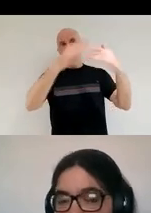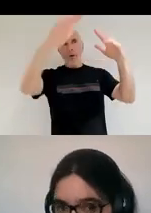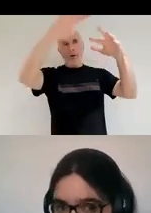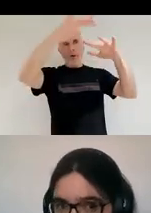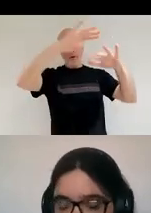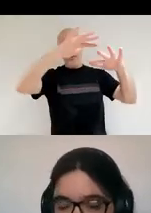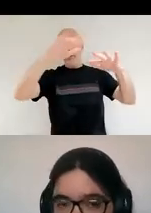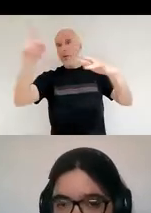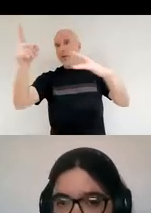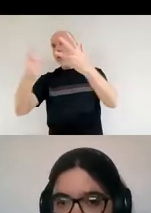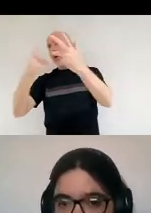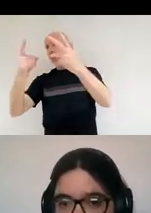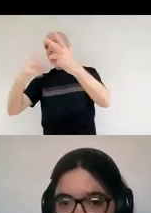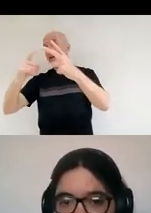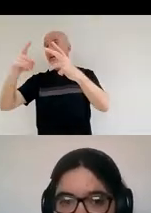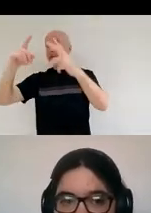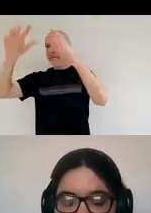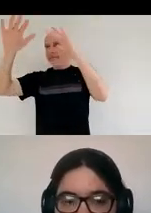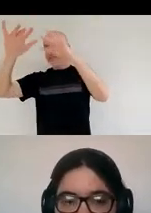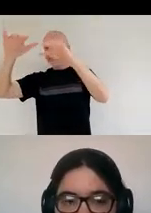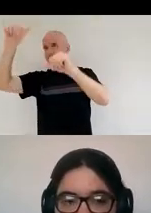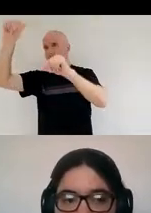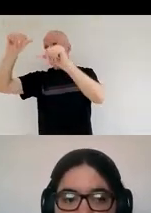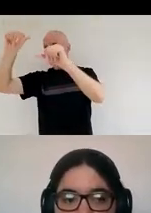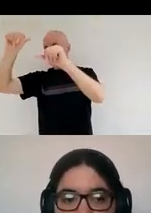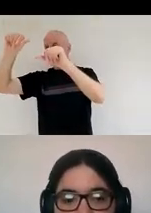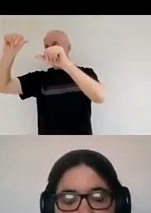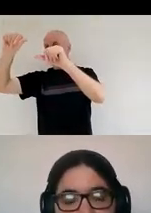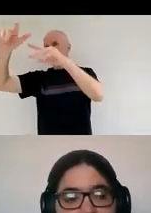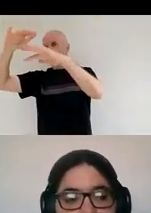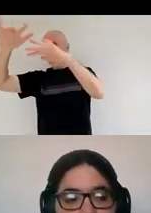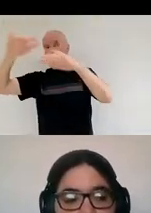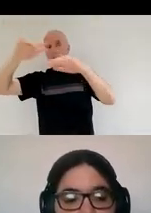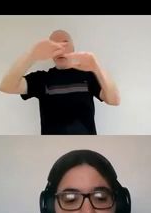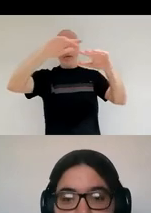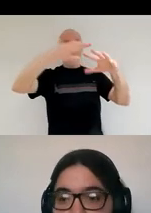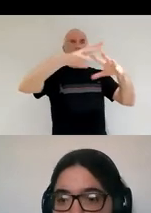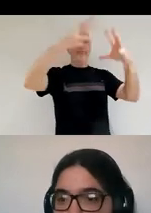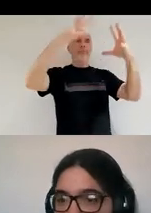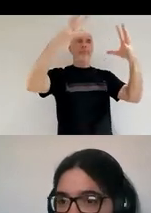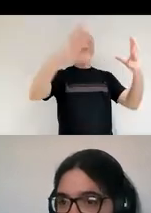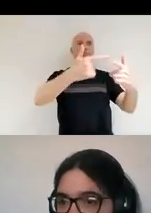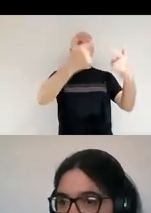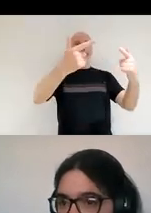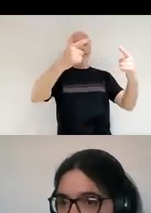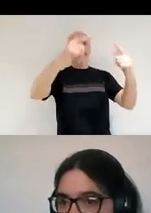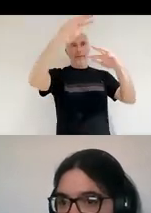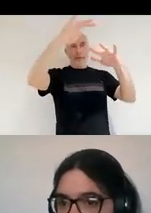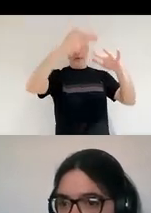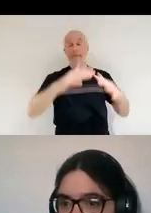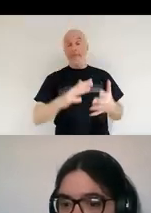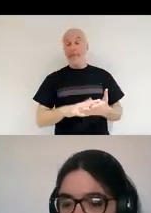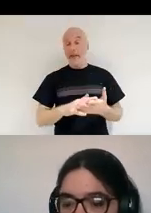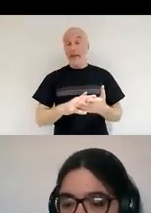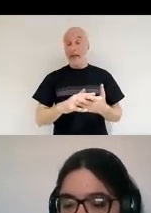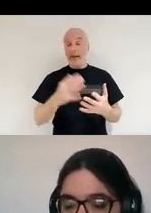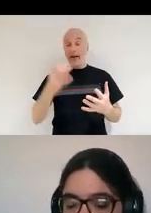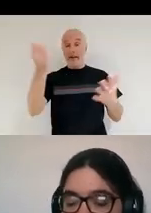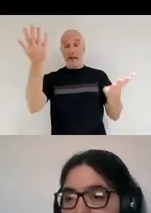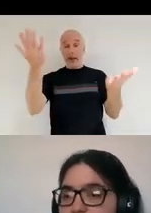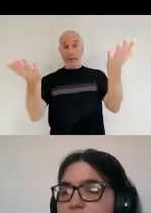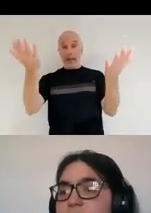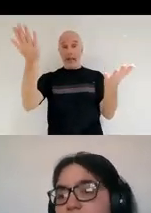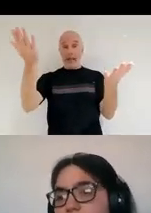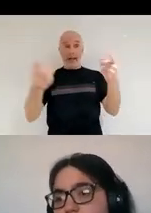Yes, there are some galaxies that, uh, we see that, um, that are more dusty, uh,